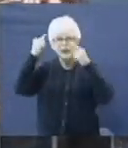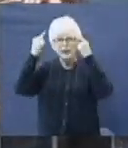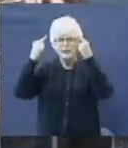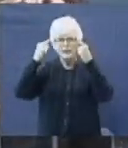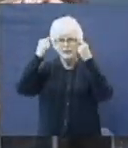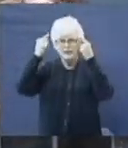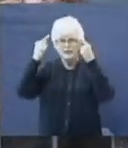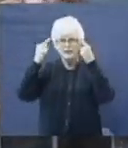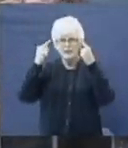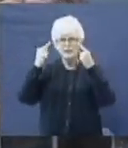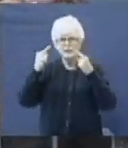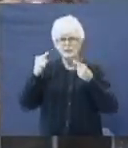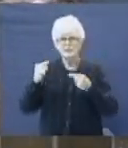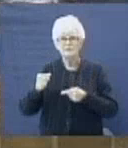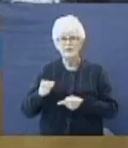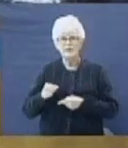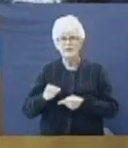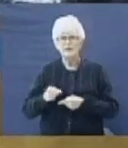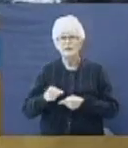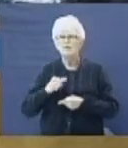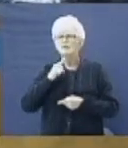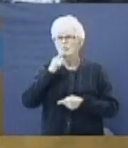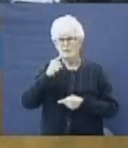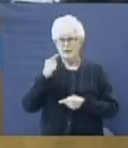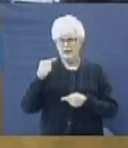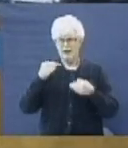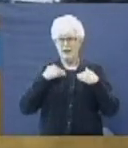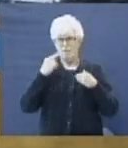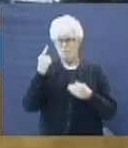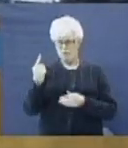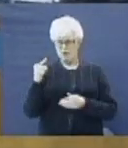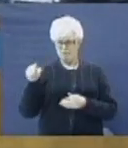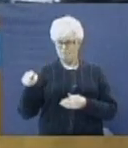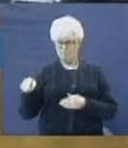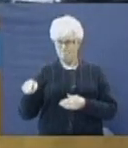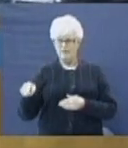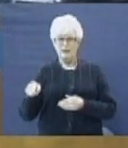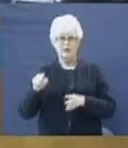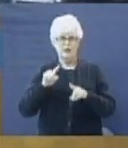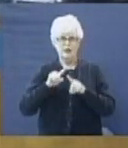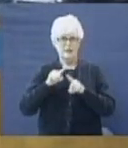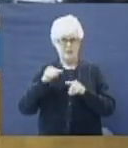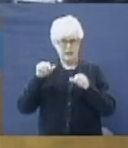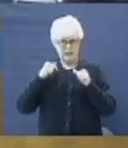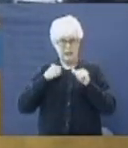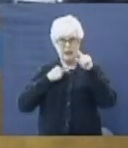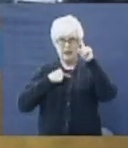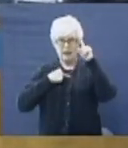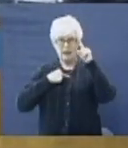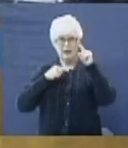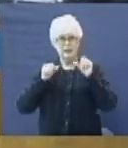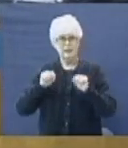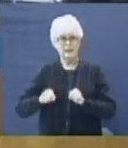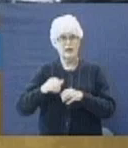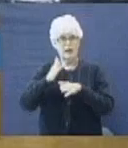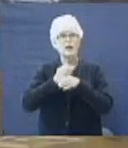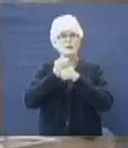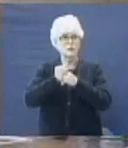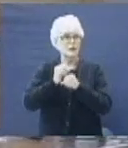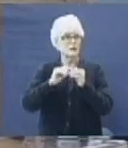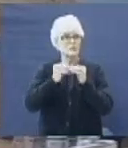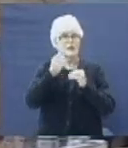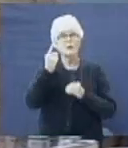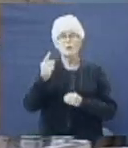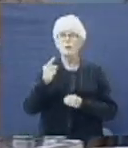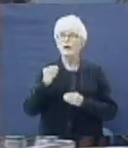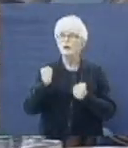Satan! I got one that I can trust. Can I say, number one,